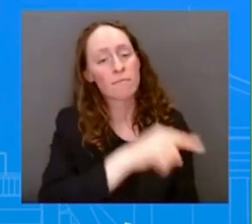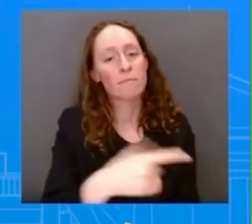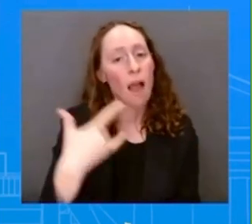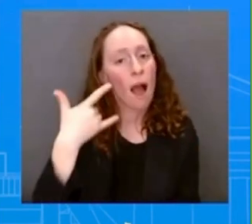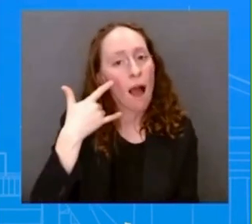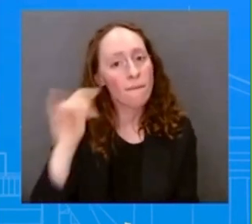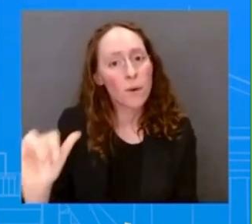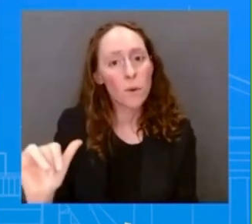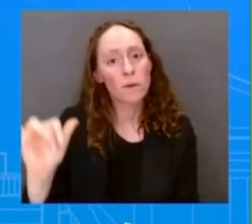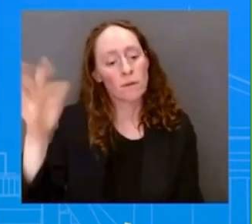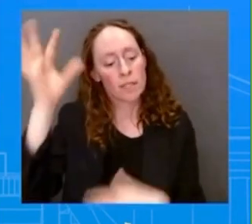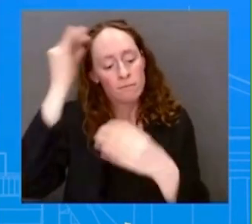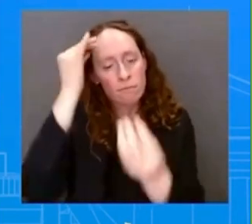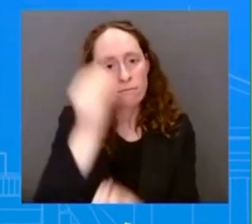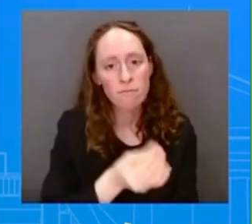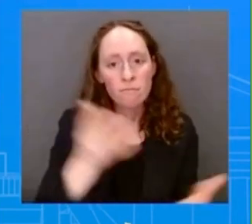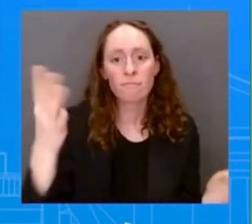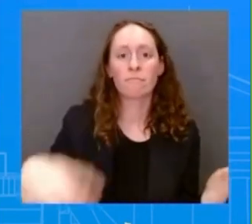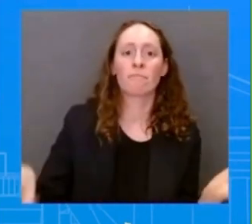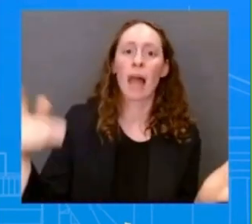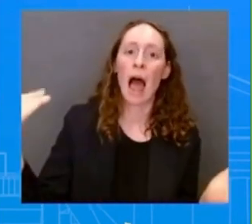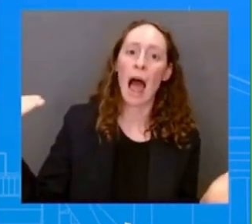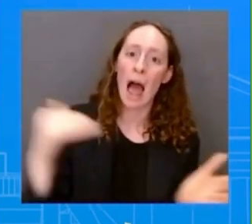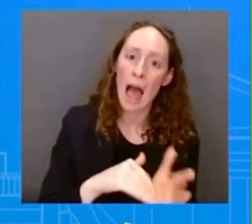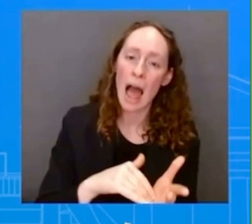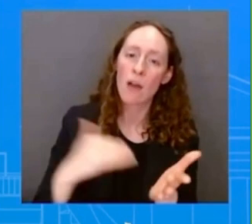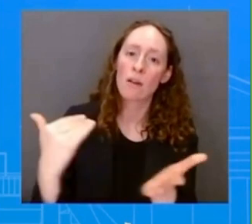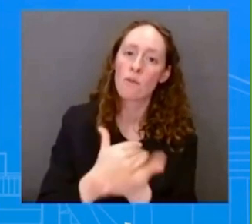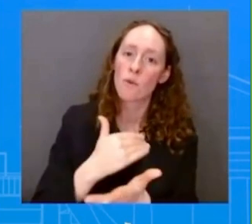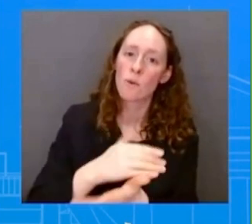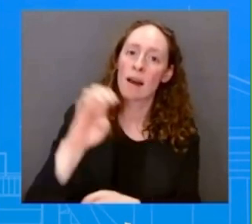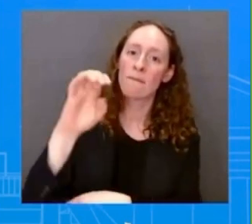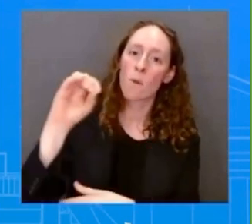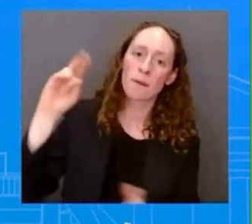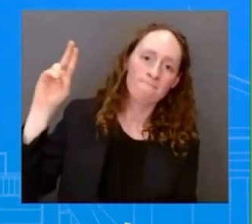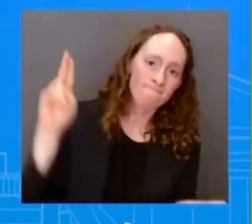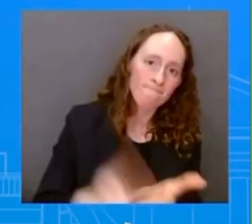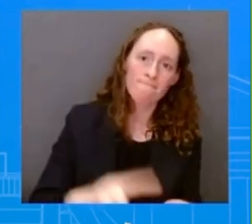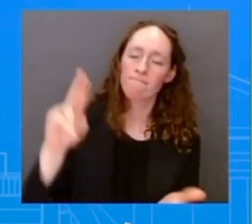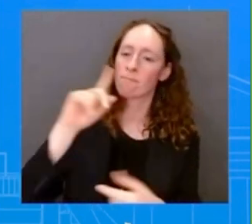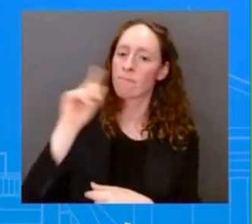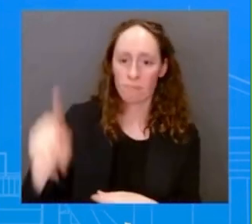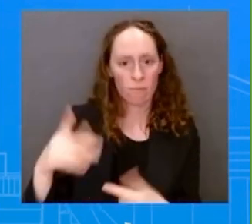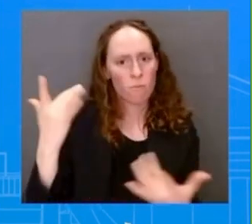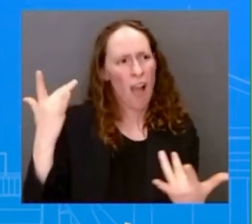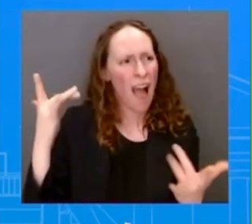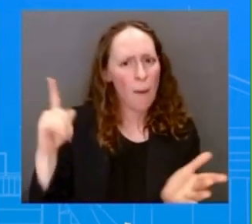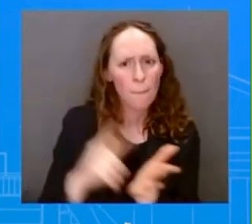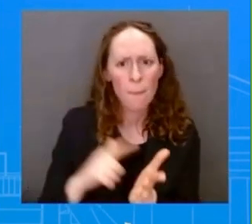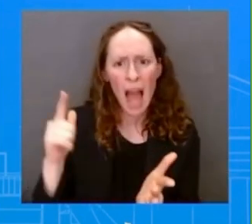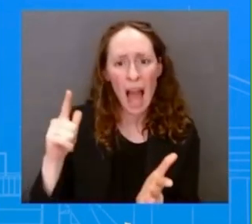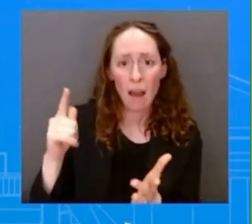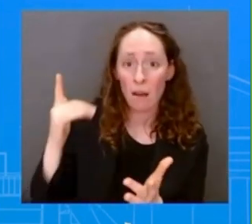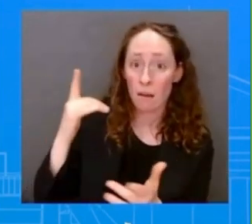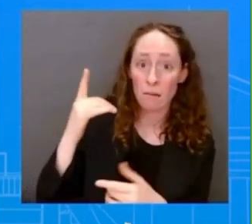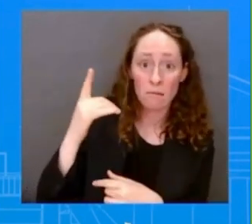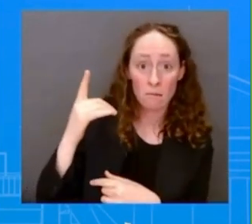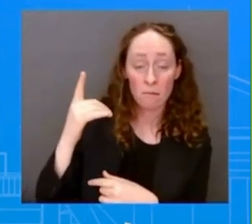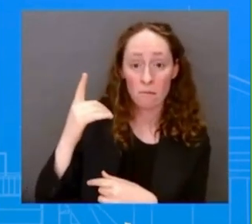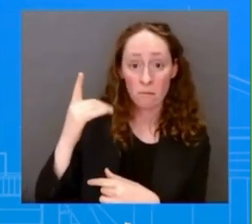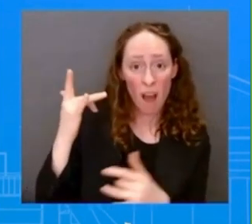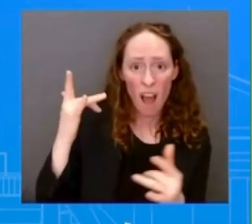everything that we can. The reason that there's no assault weapons ban is not because of this president. It's not because of Democrats in Congress.